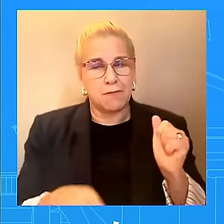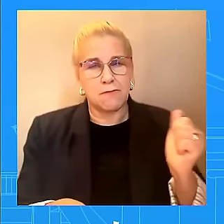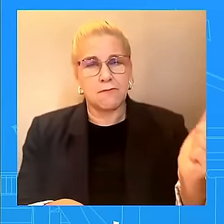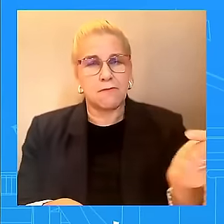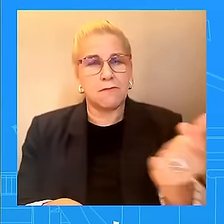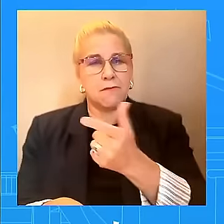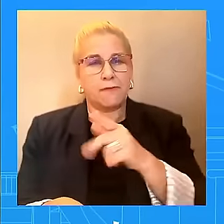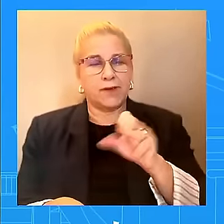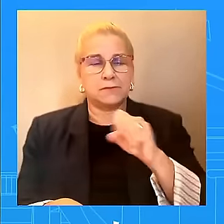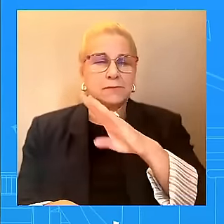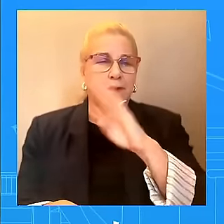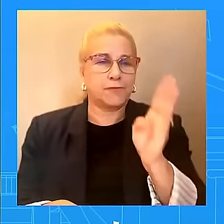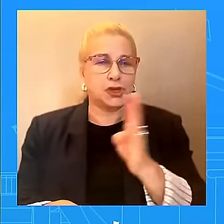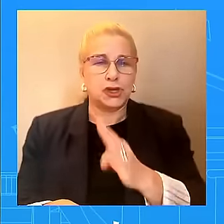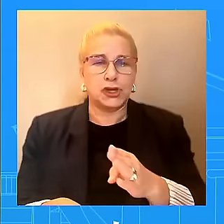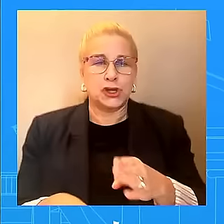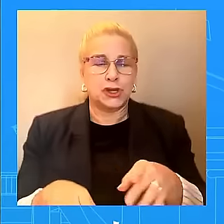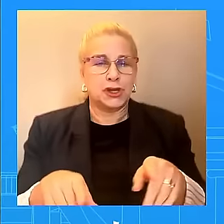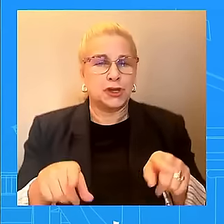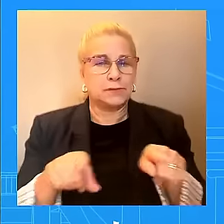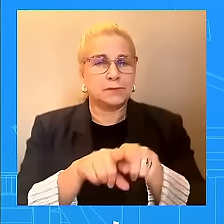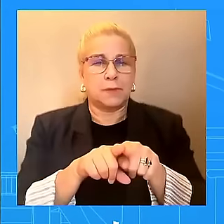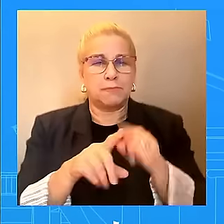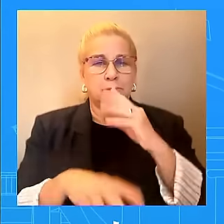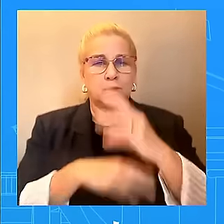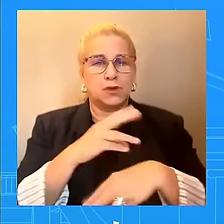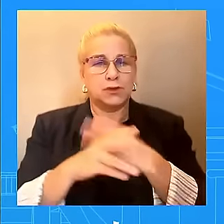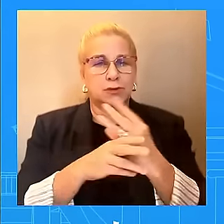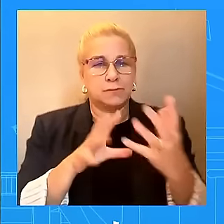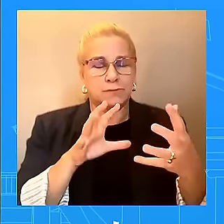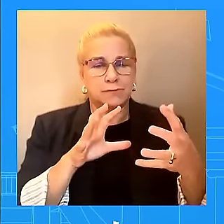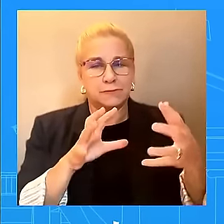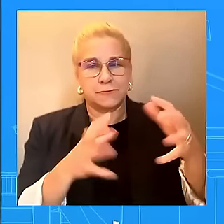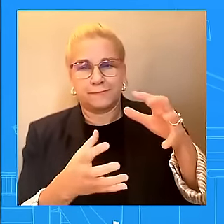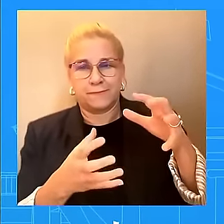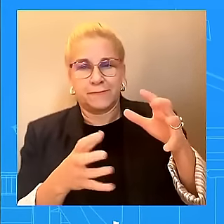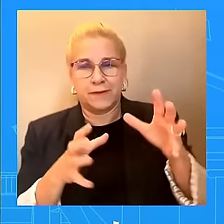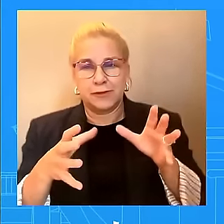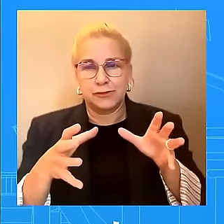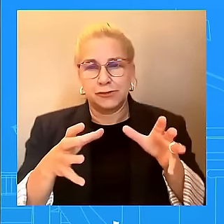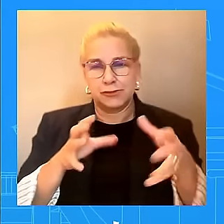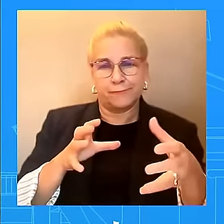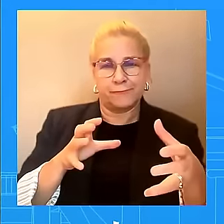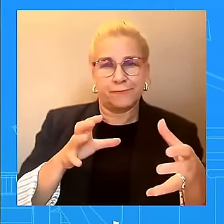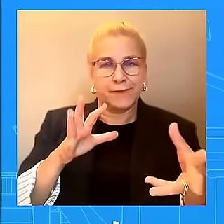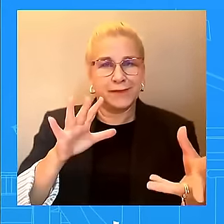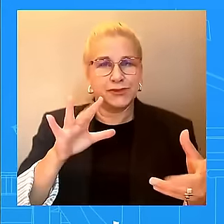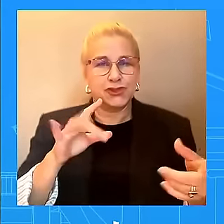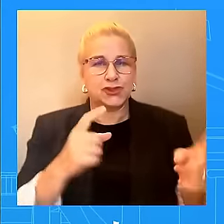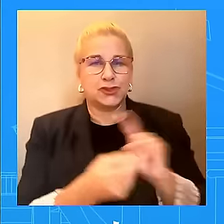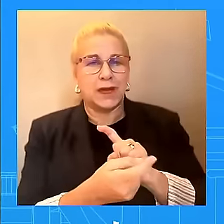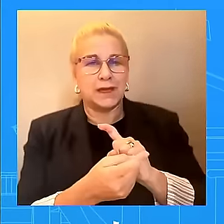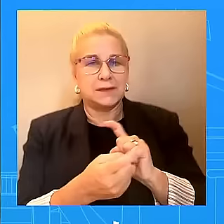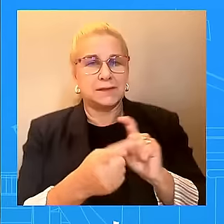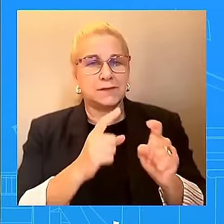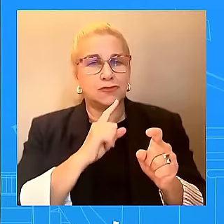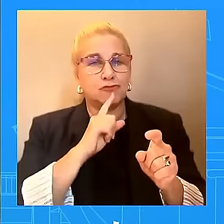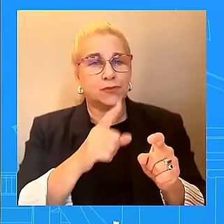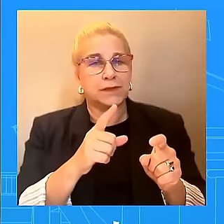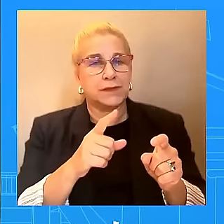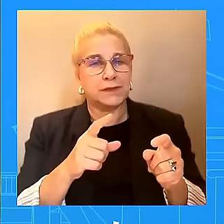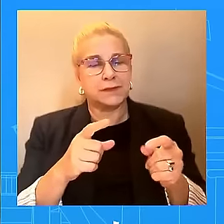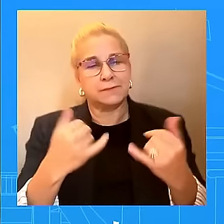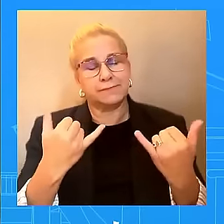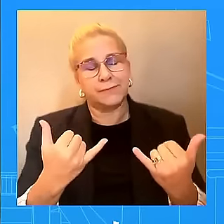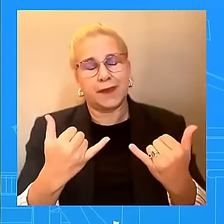are fully committed to the safety of the Jewish people, the security of Israel, and its right